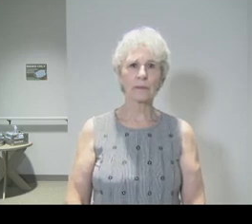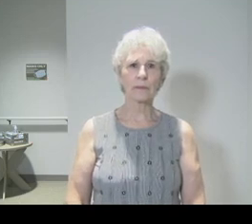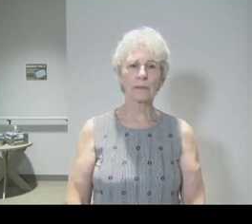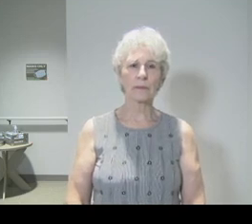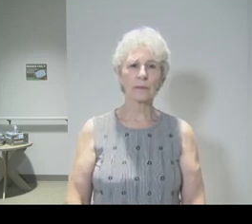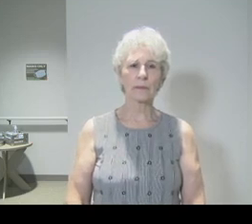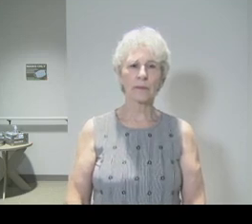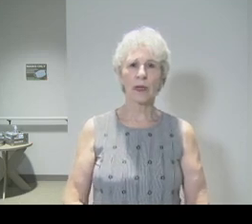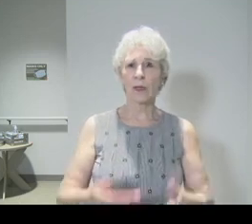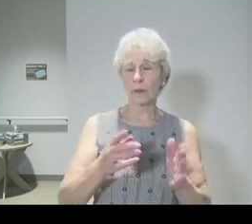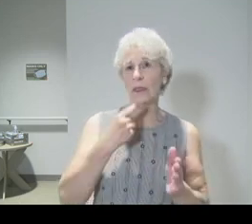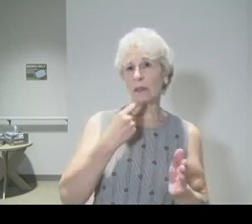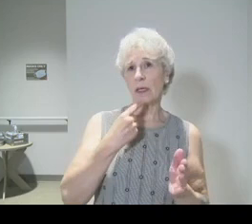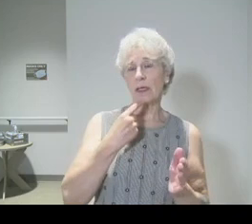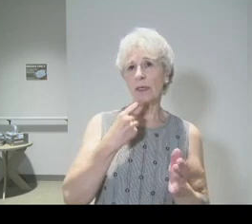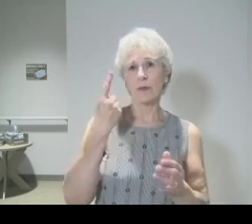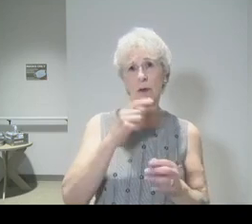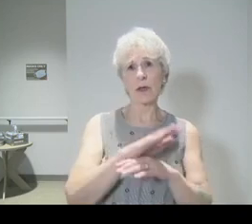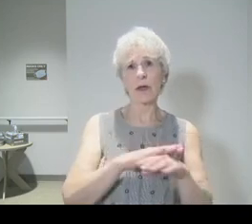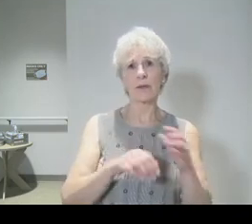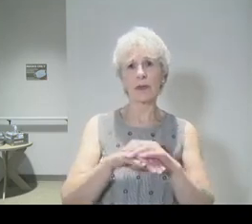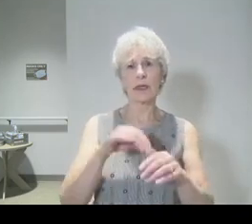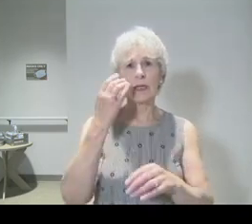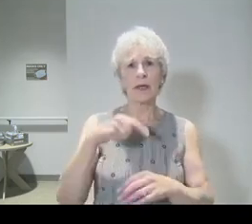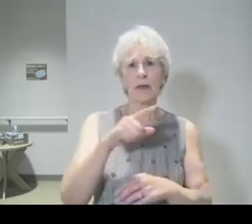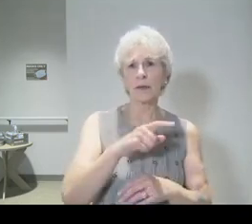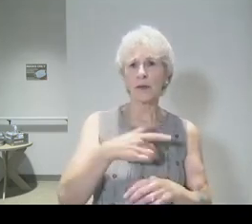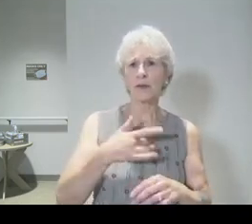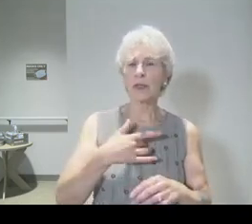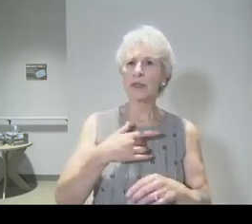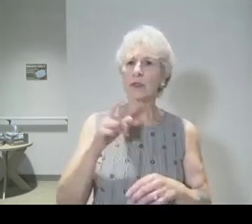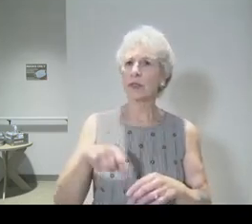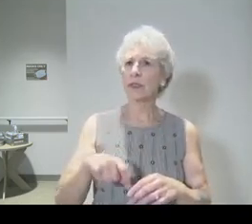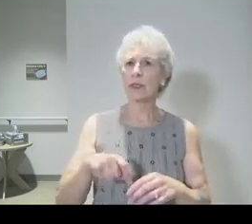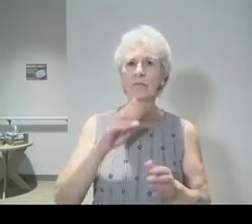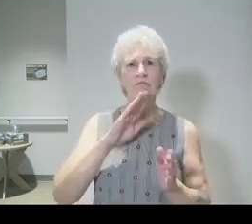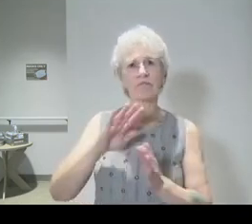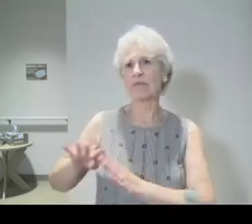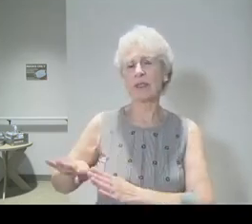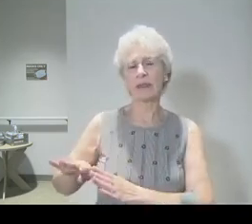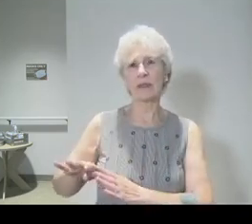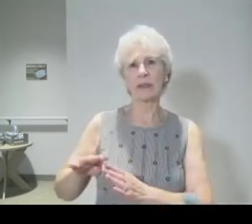Let me say this by way of comfort to you if you feel like you have to forego the elements because of some sin.